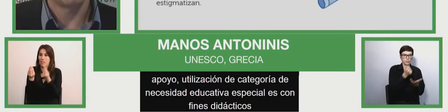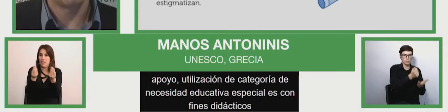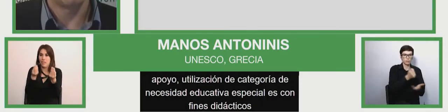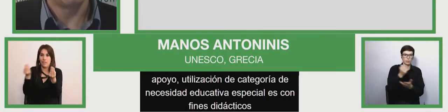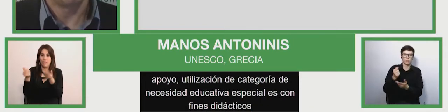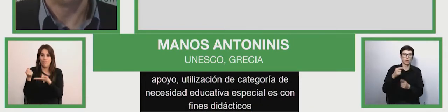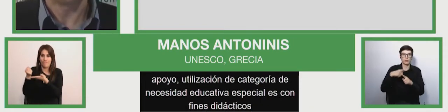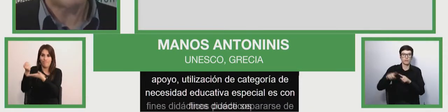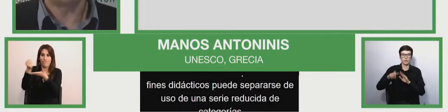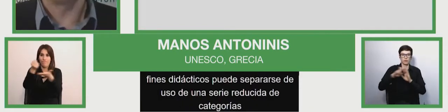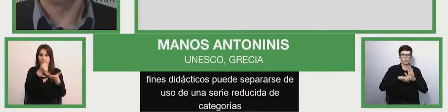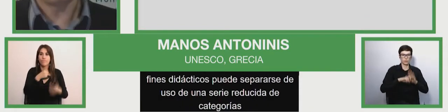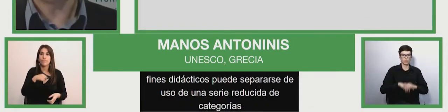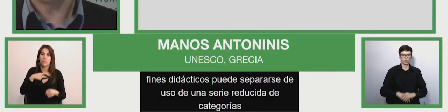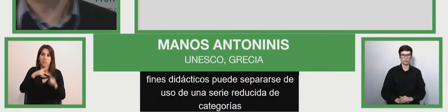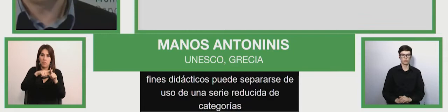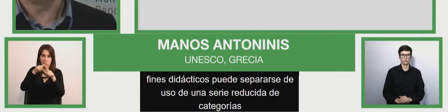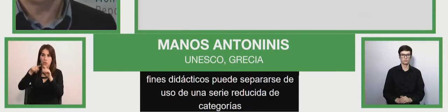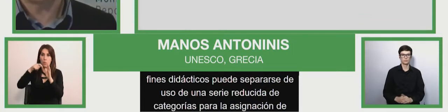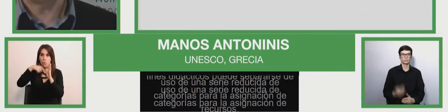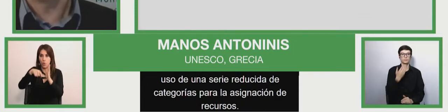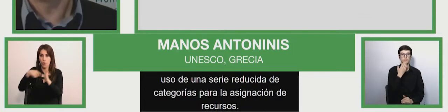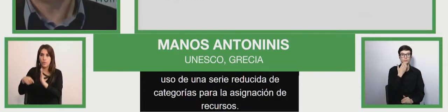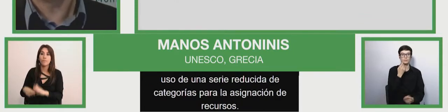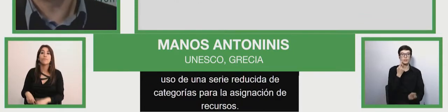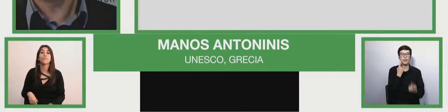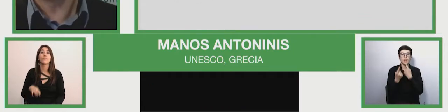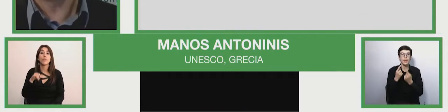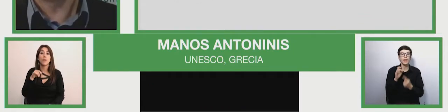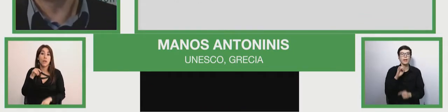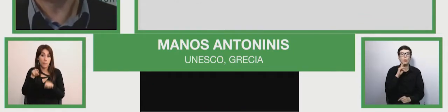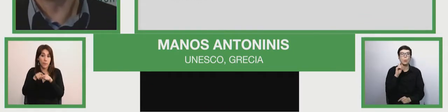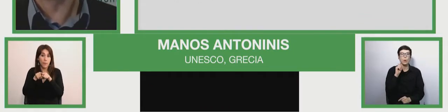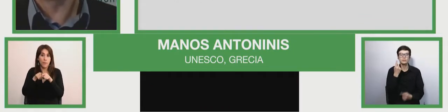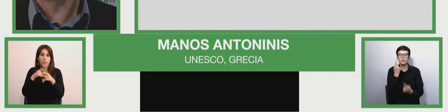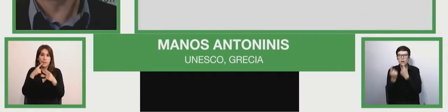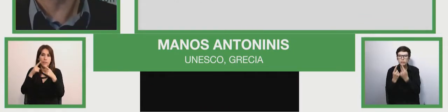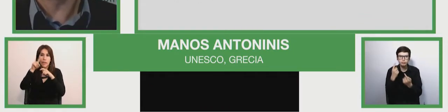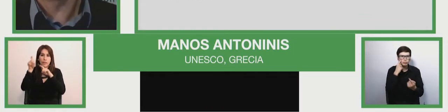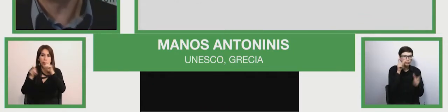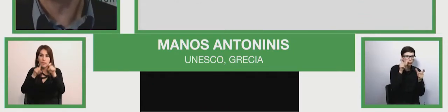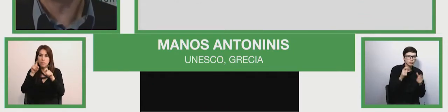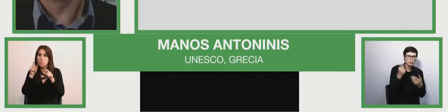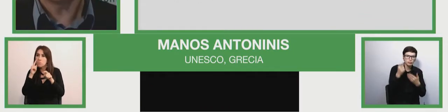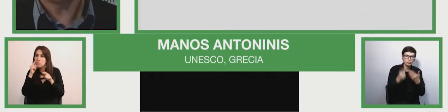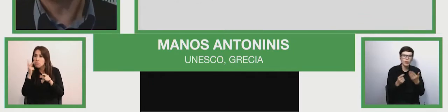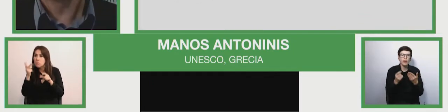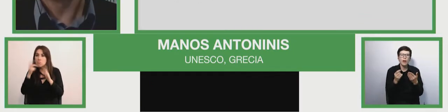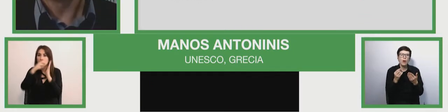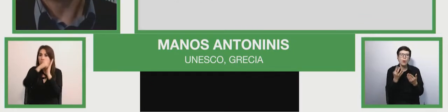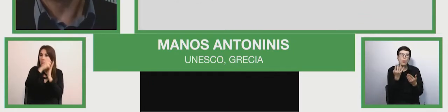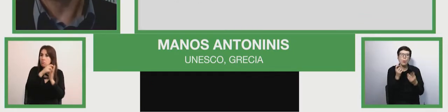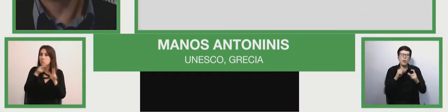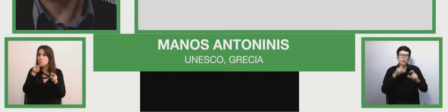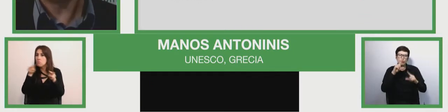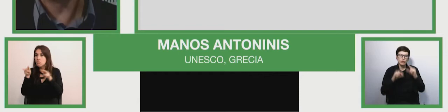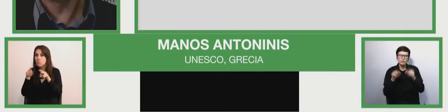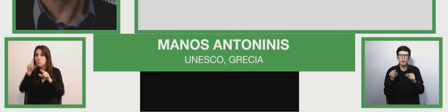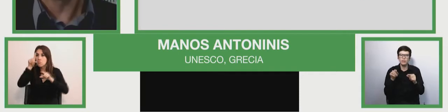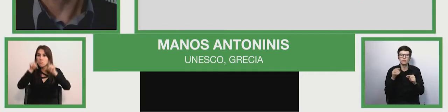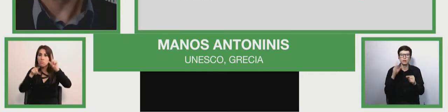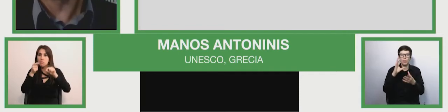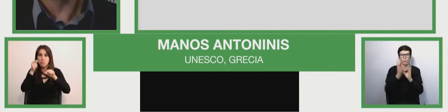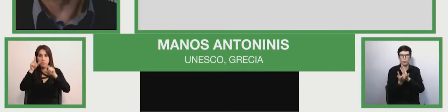census and service are based on statistics, national and world statistics, which are based on